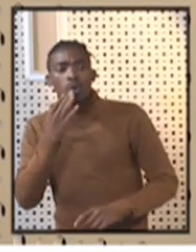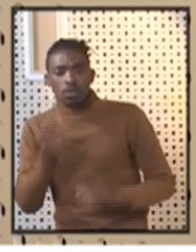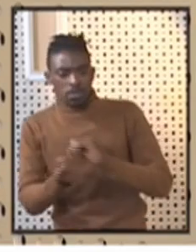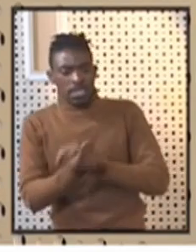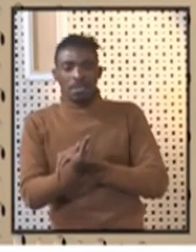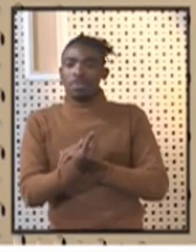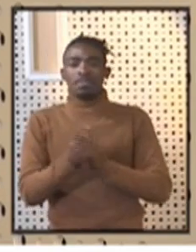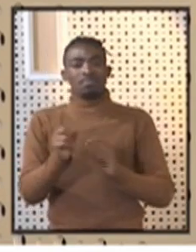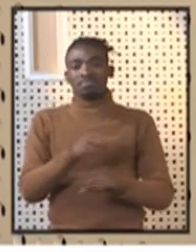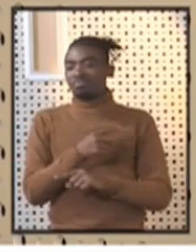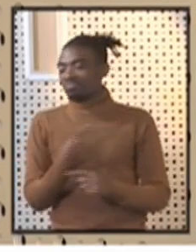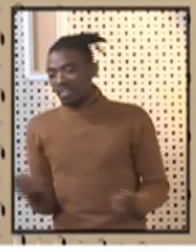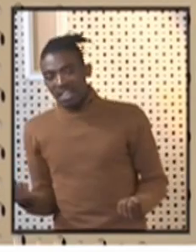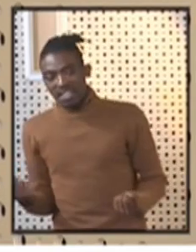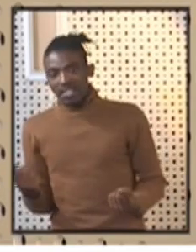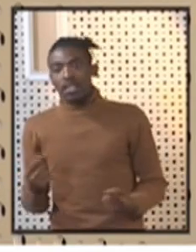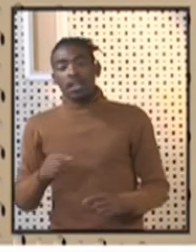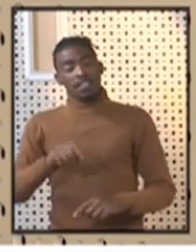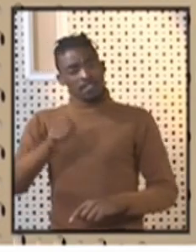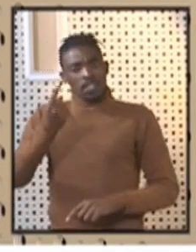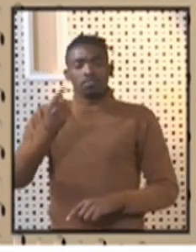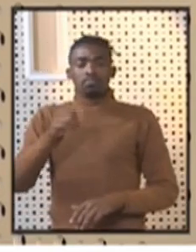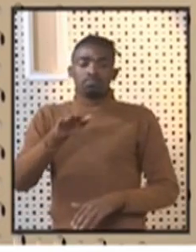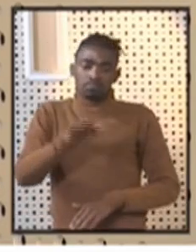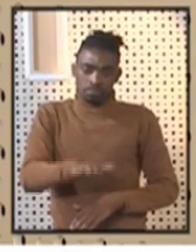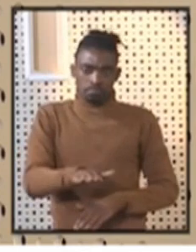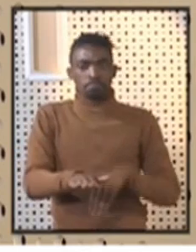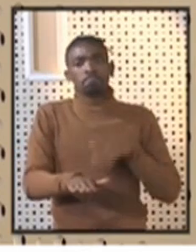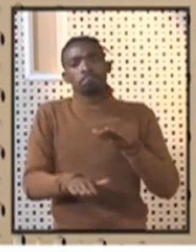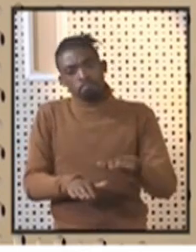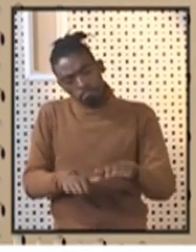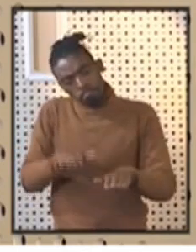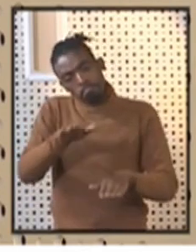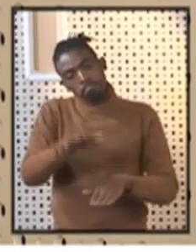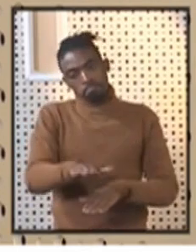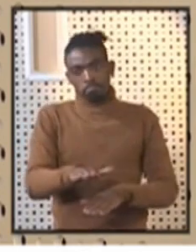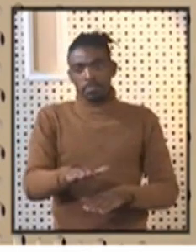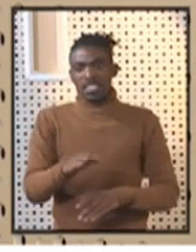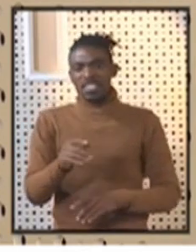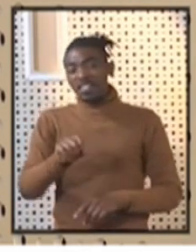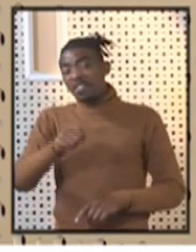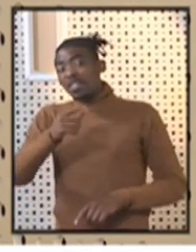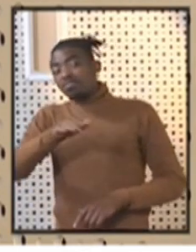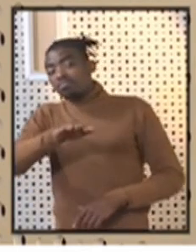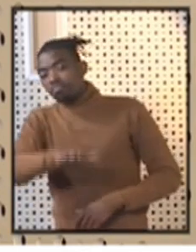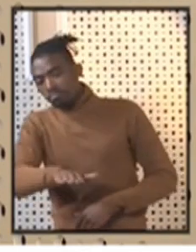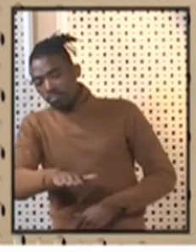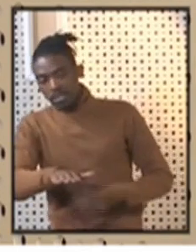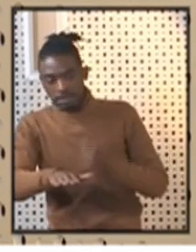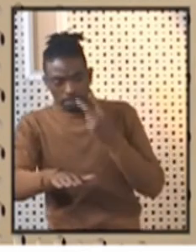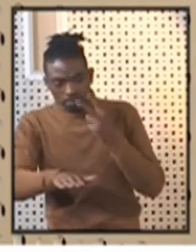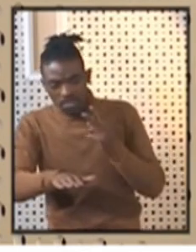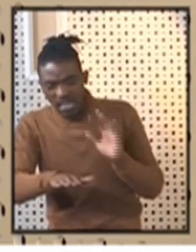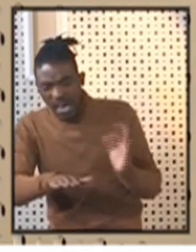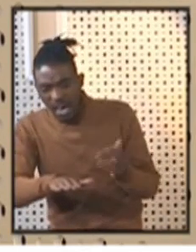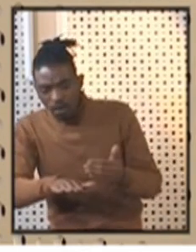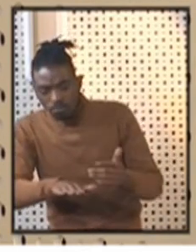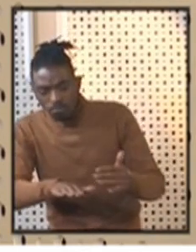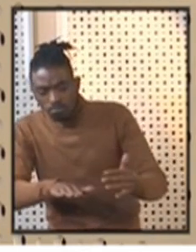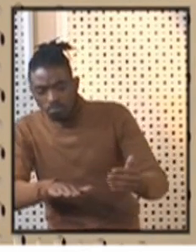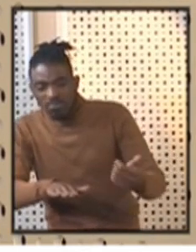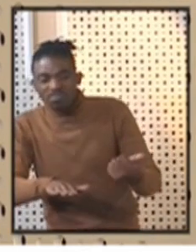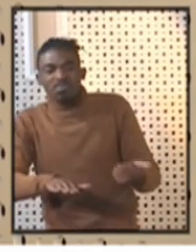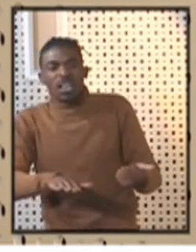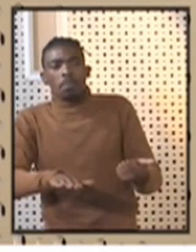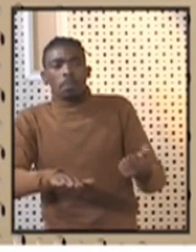we're taking this one step at a time. The first step would be for us to see our domestic tourism becoming fully